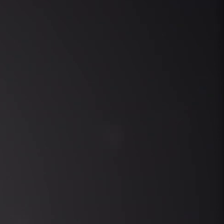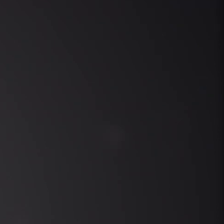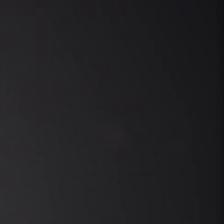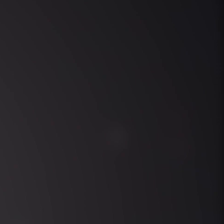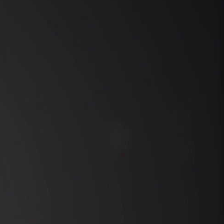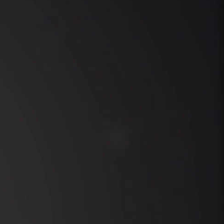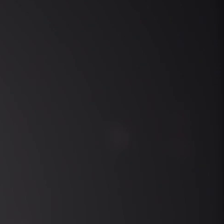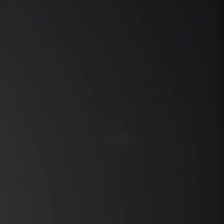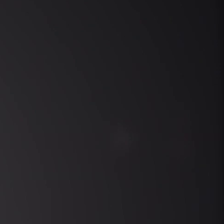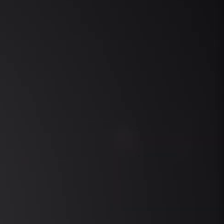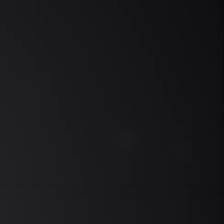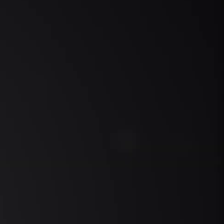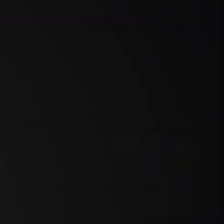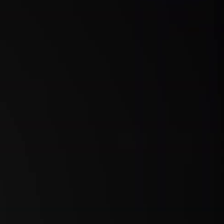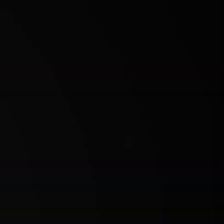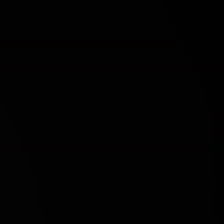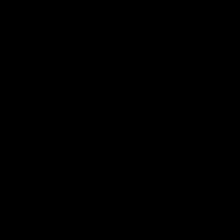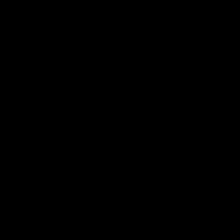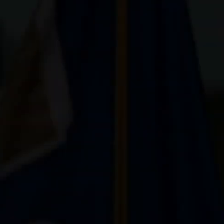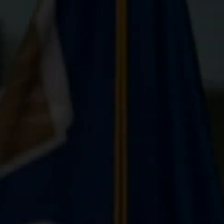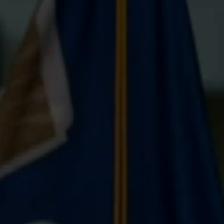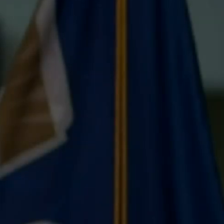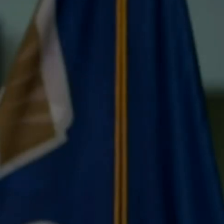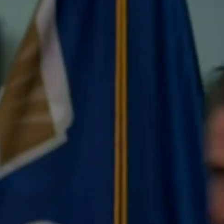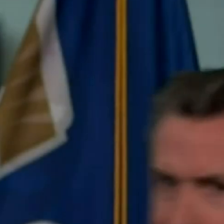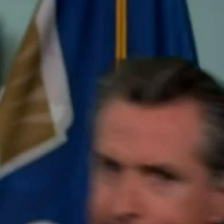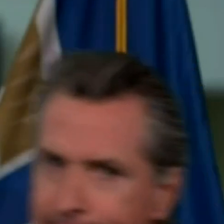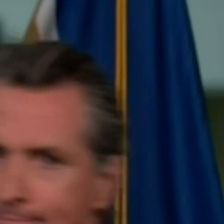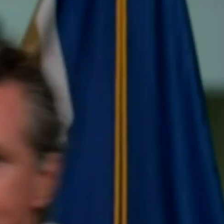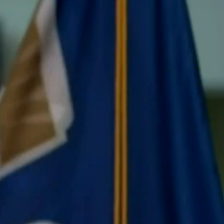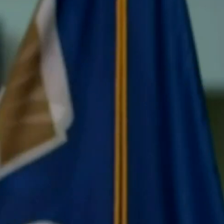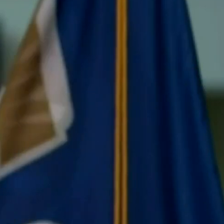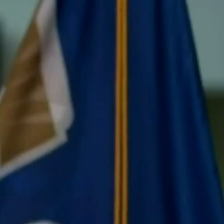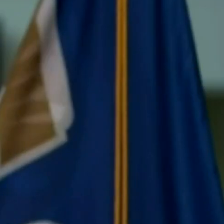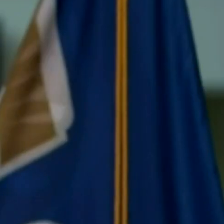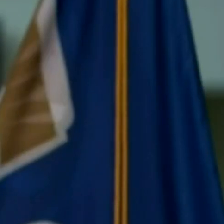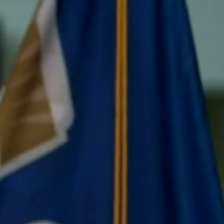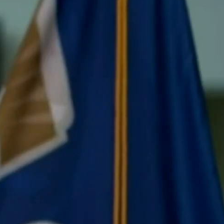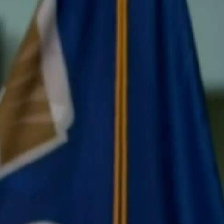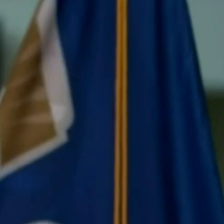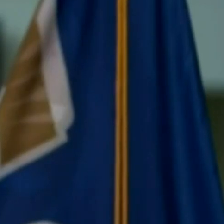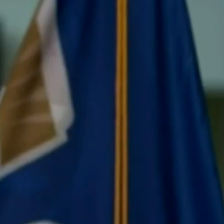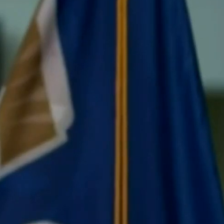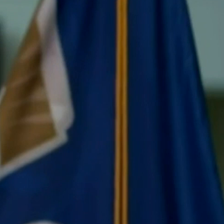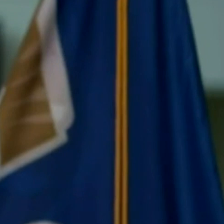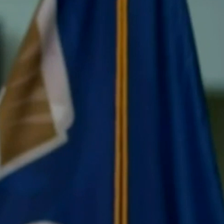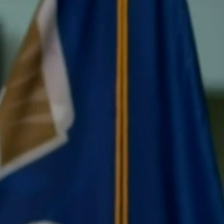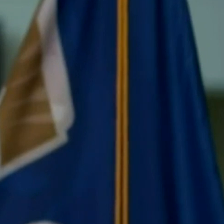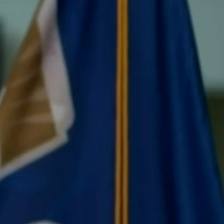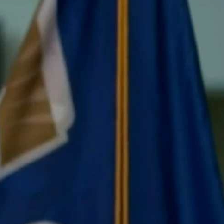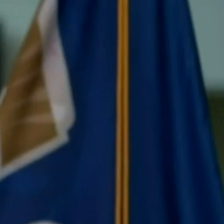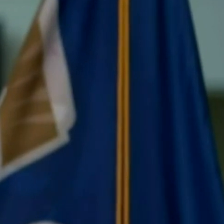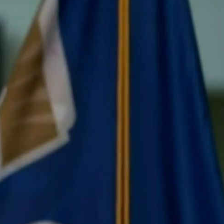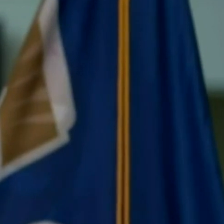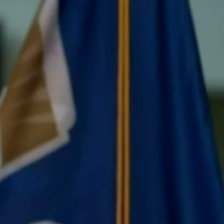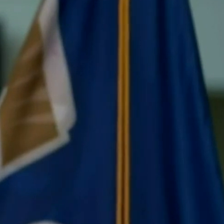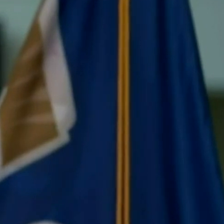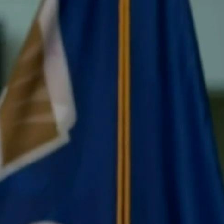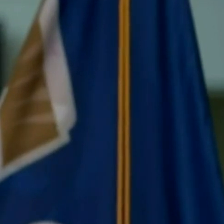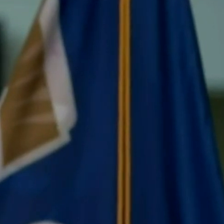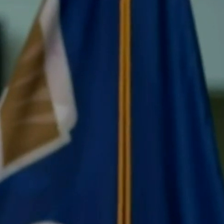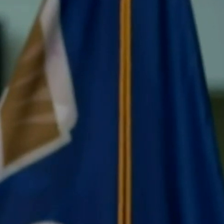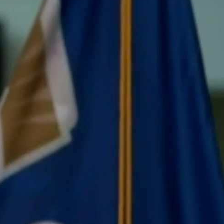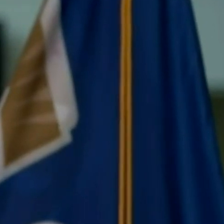Good afternoon everybody. One of the